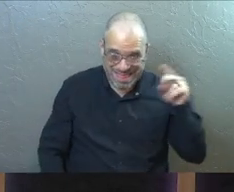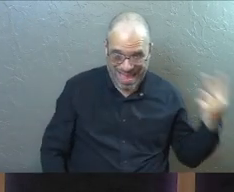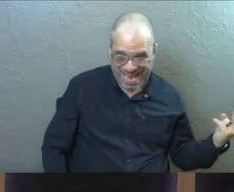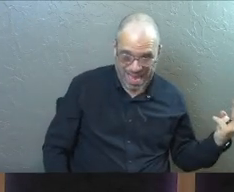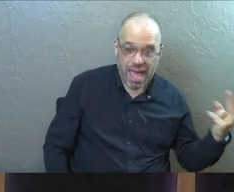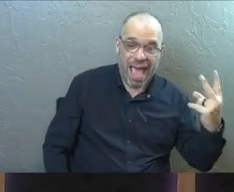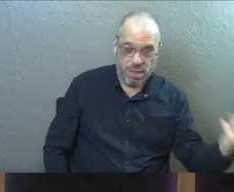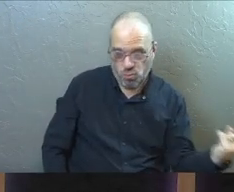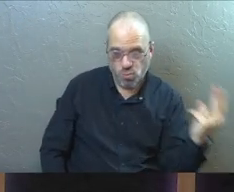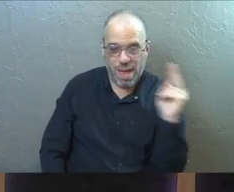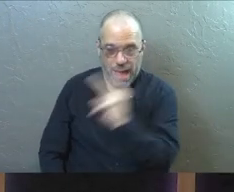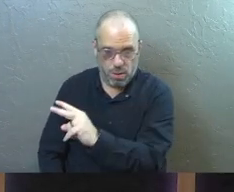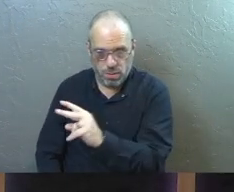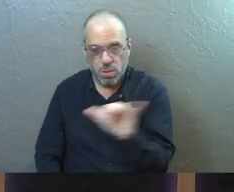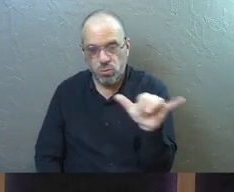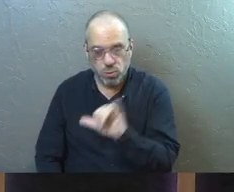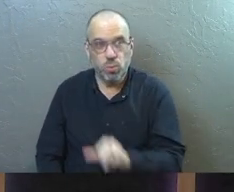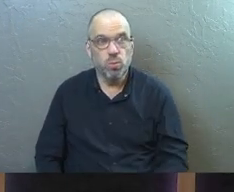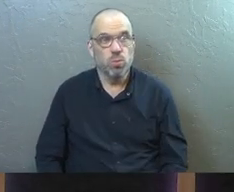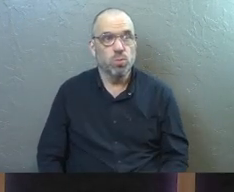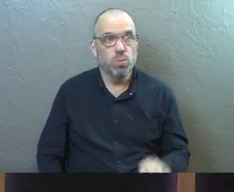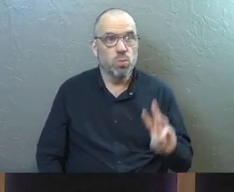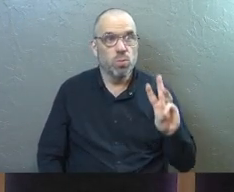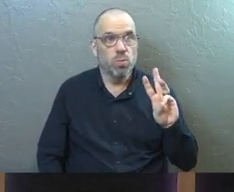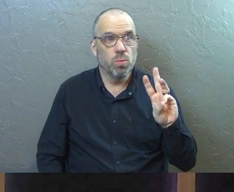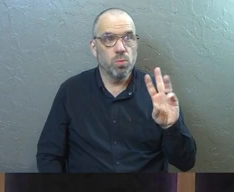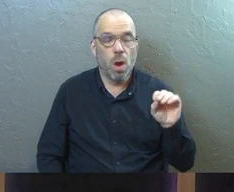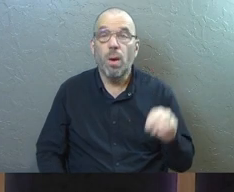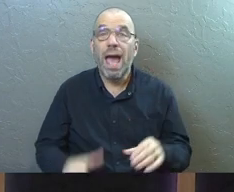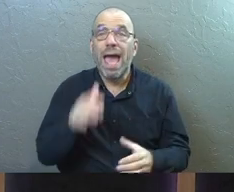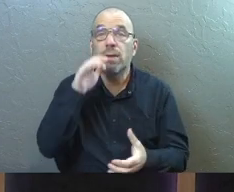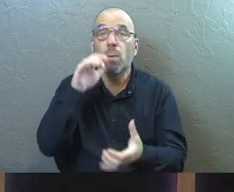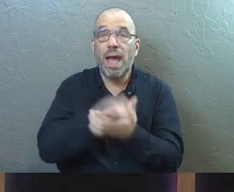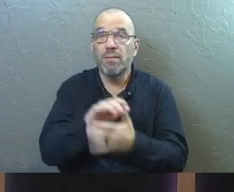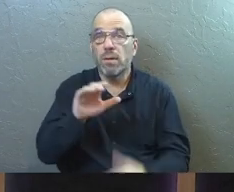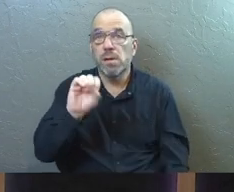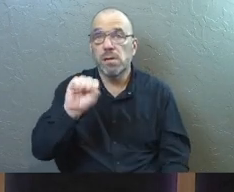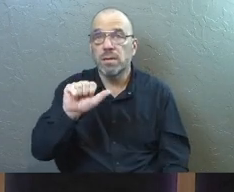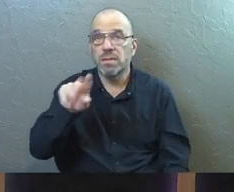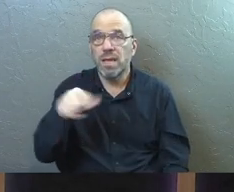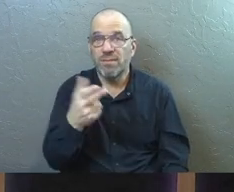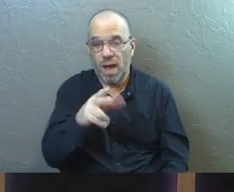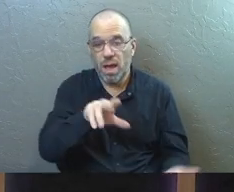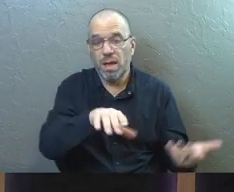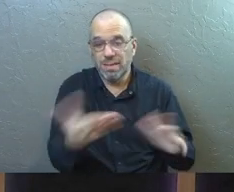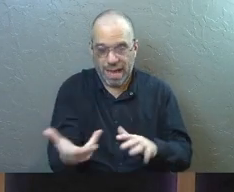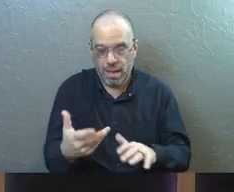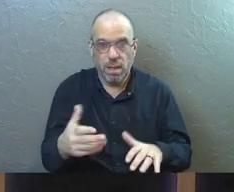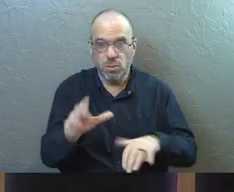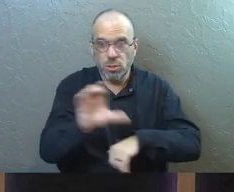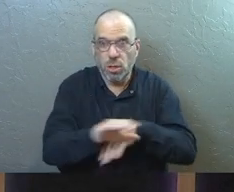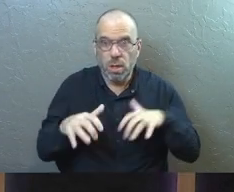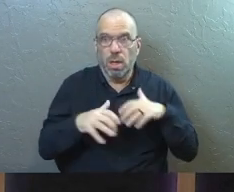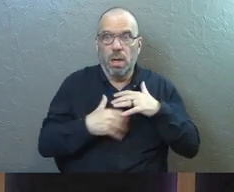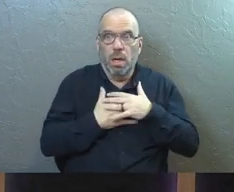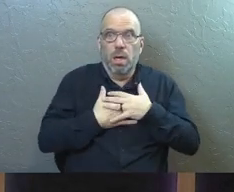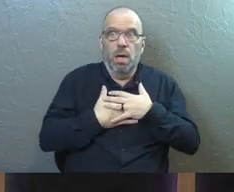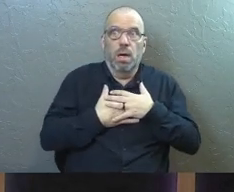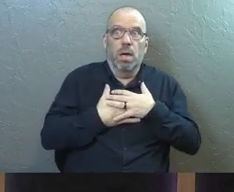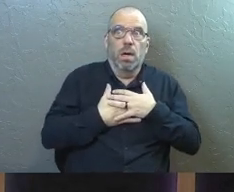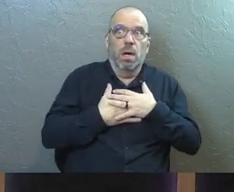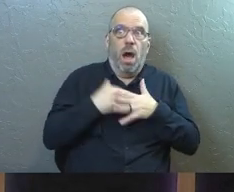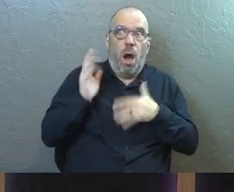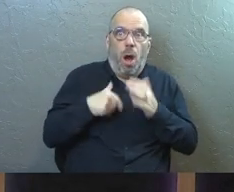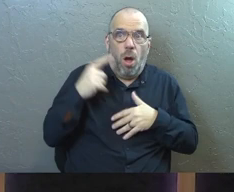door and they will carry you out too. Instantly, she fell to the floor and died. Great fear gripped the entire church and